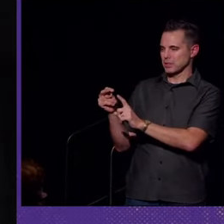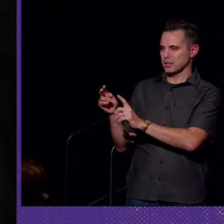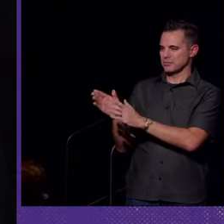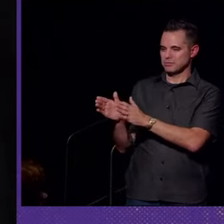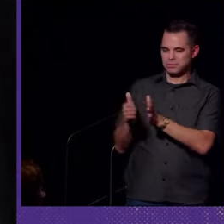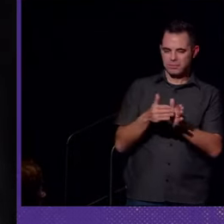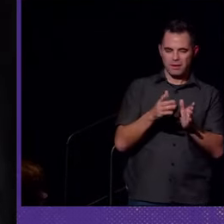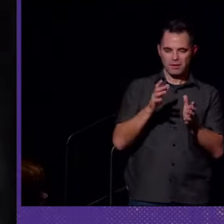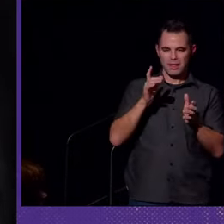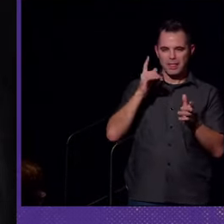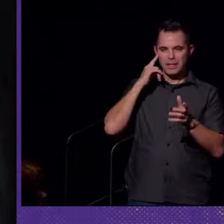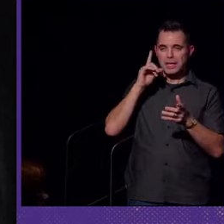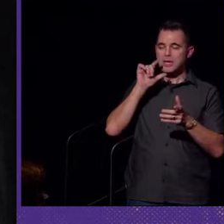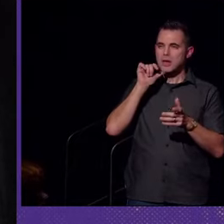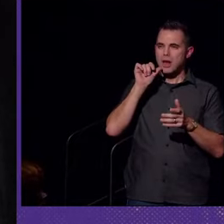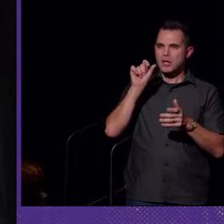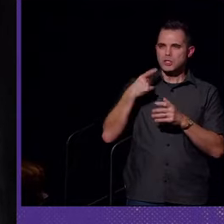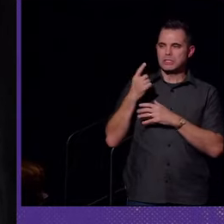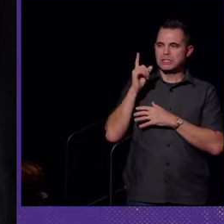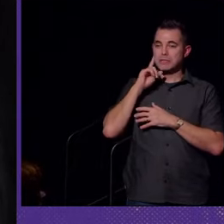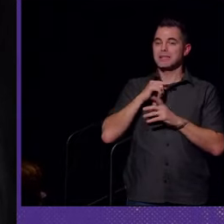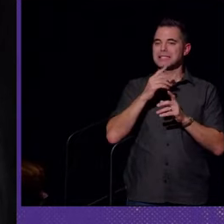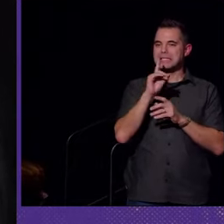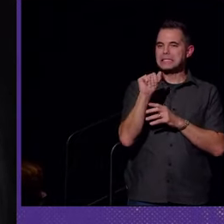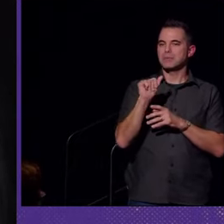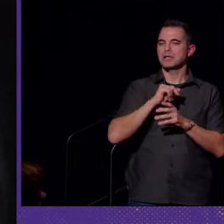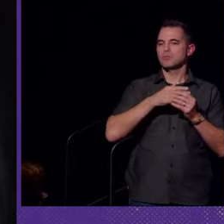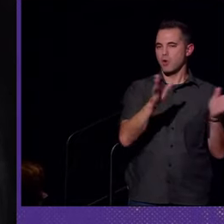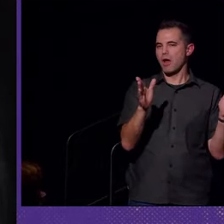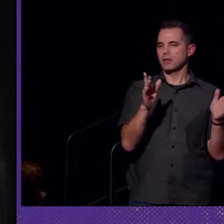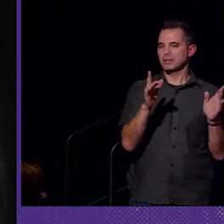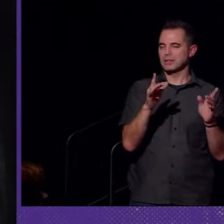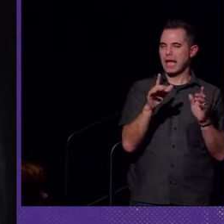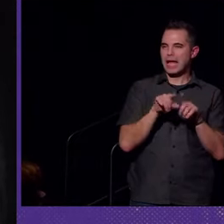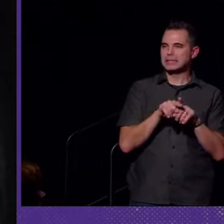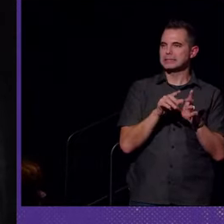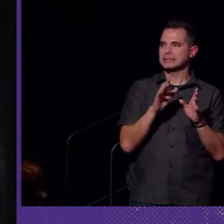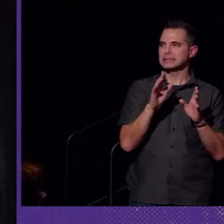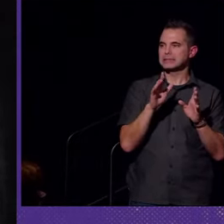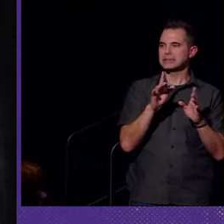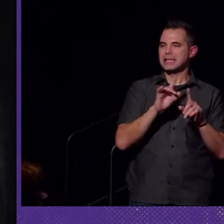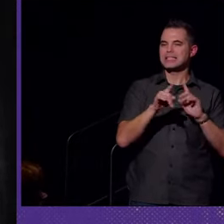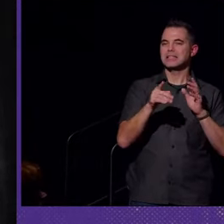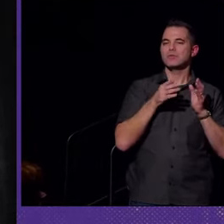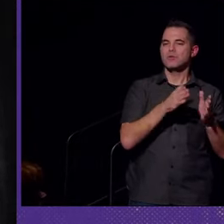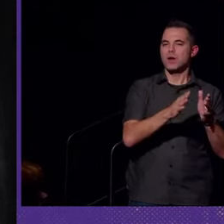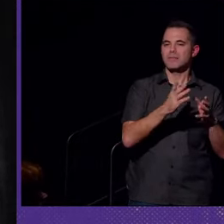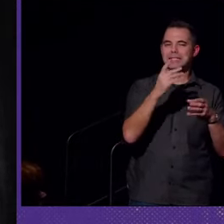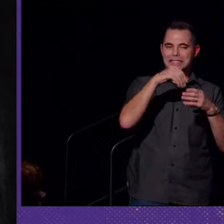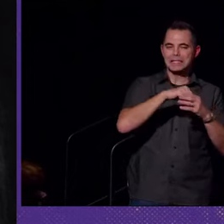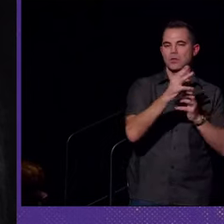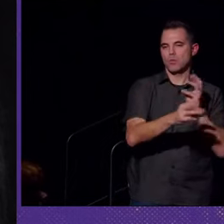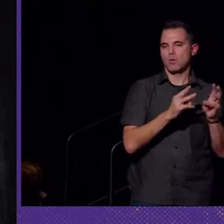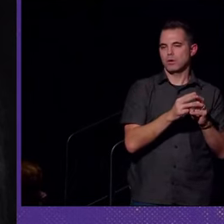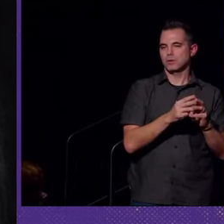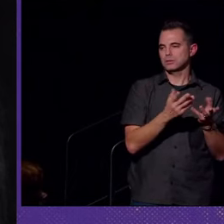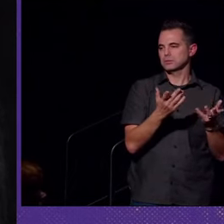and think of, not just deafness, but disability more broadly, as a different way of being in the world.